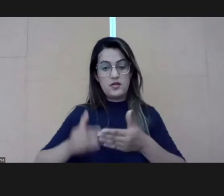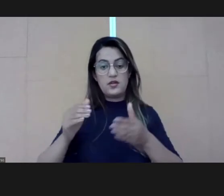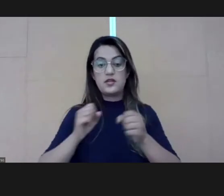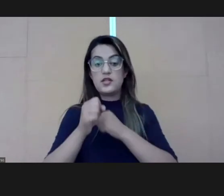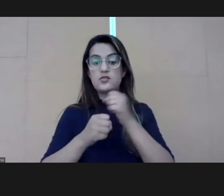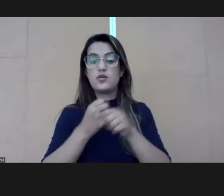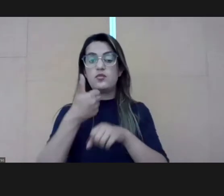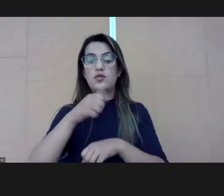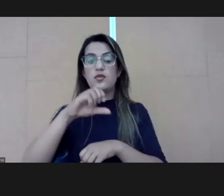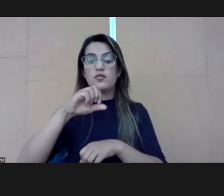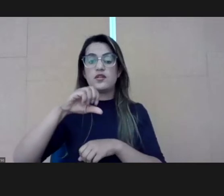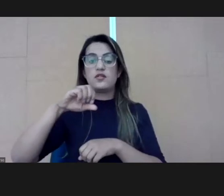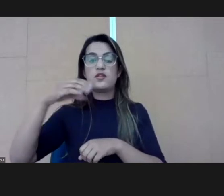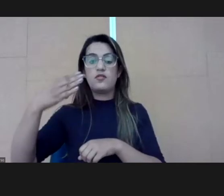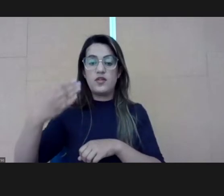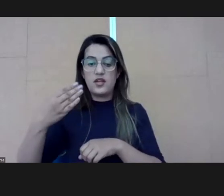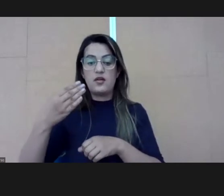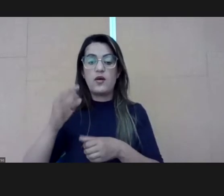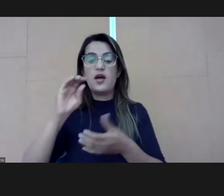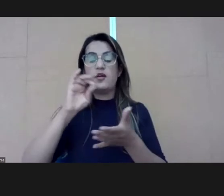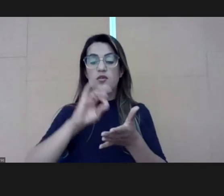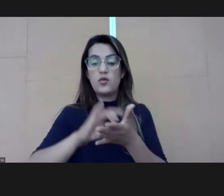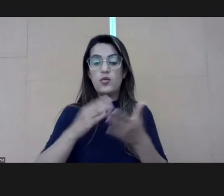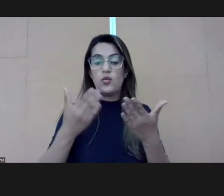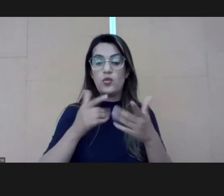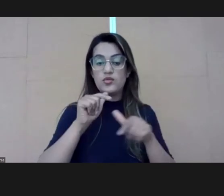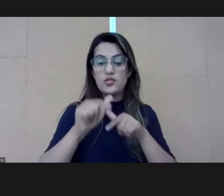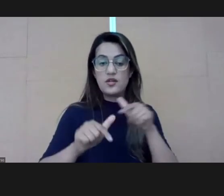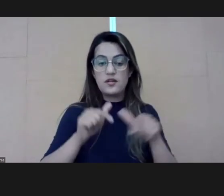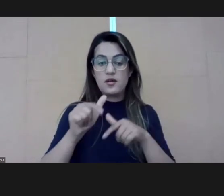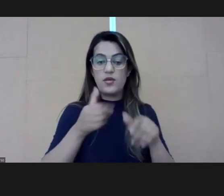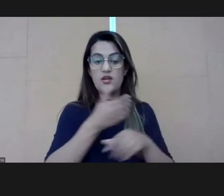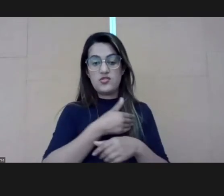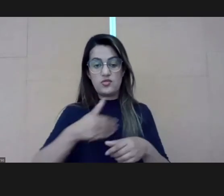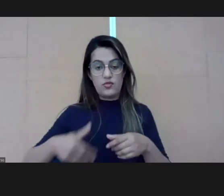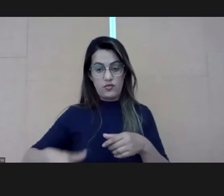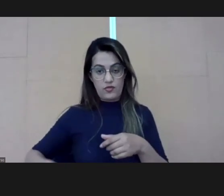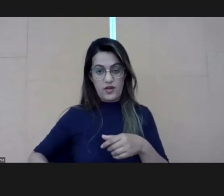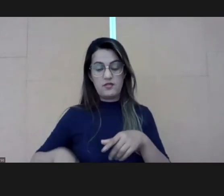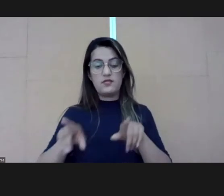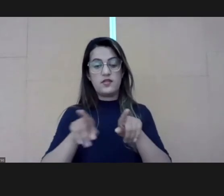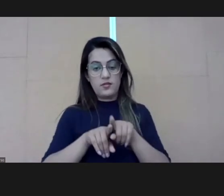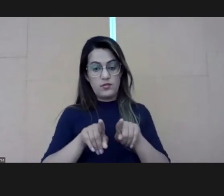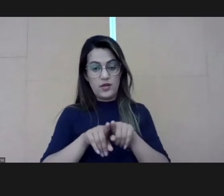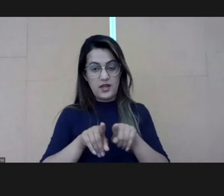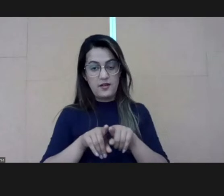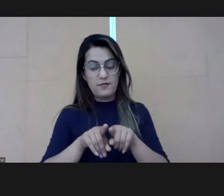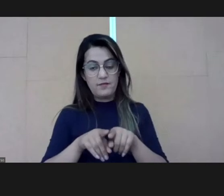there since 1994. She's a specialist in public policies.